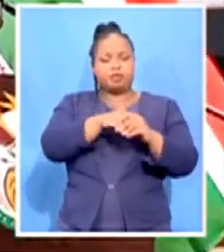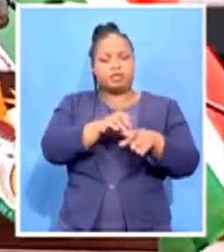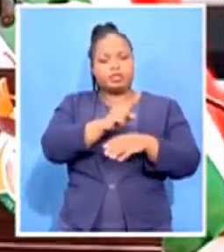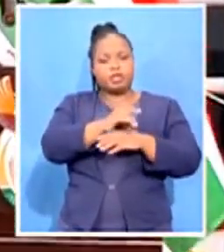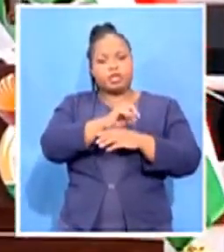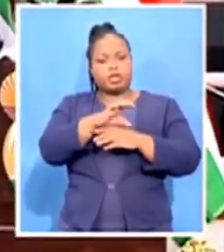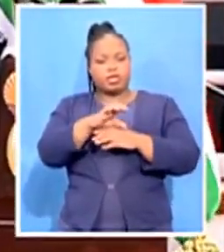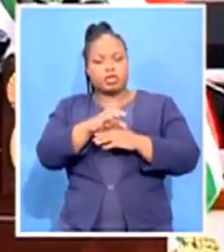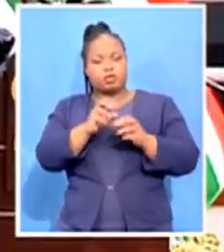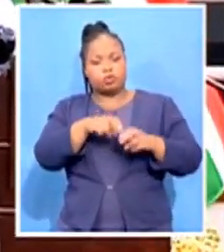SABC News, Pretoria.